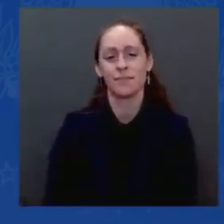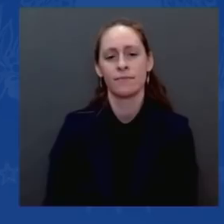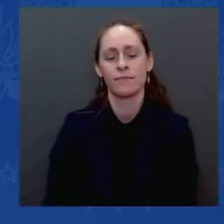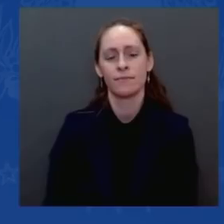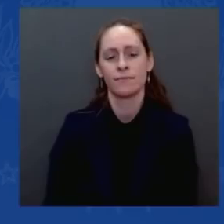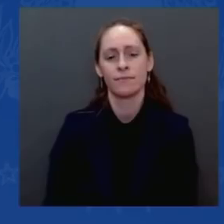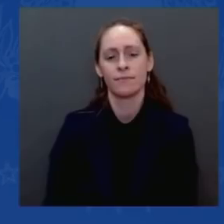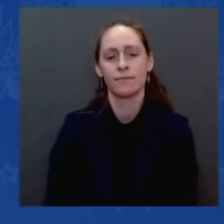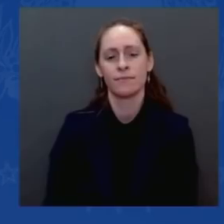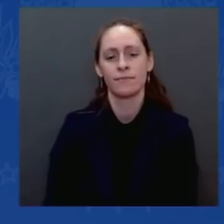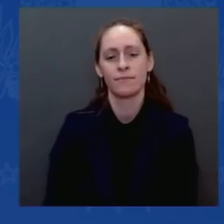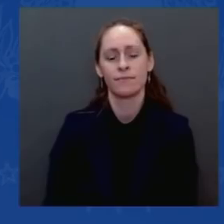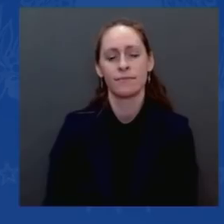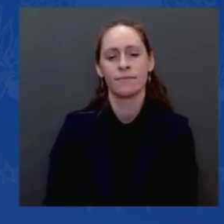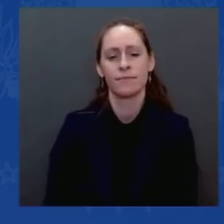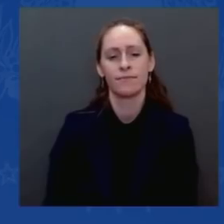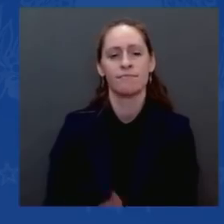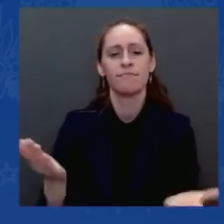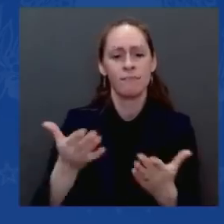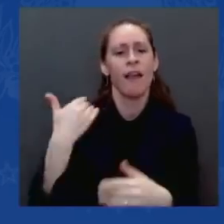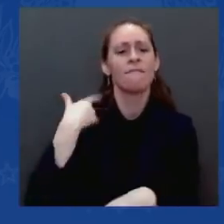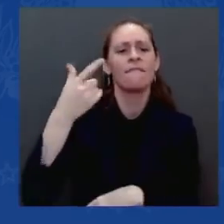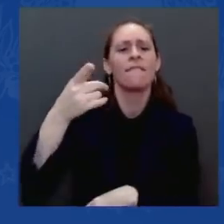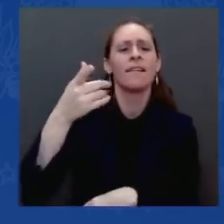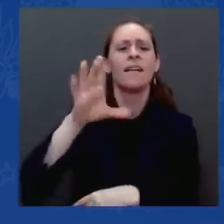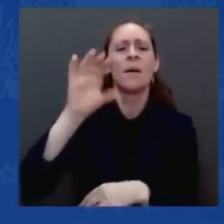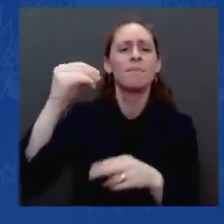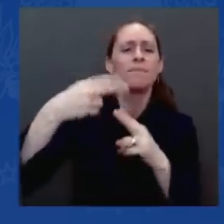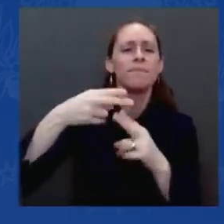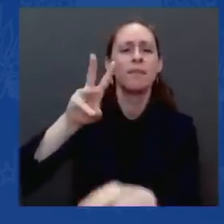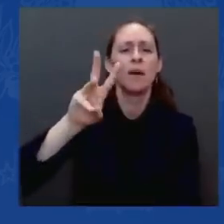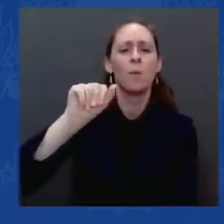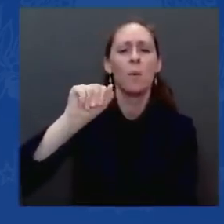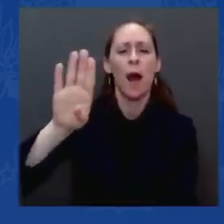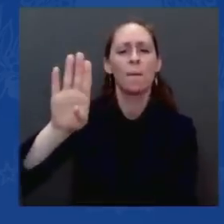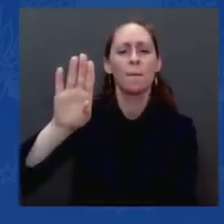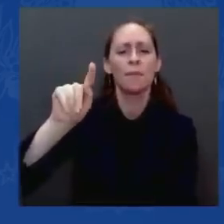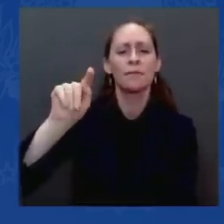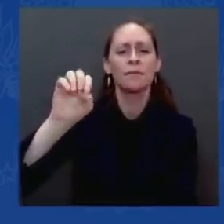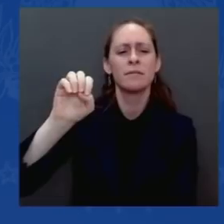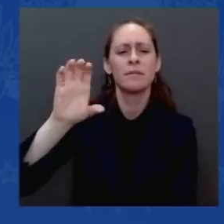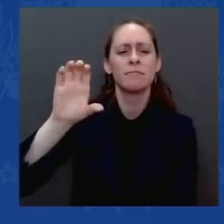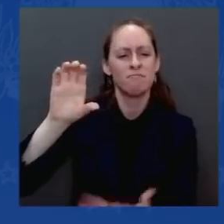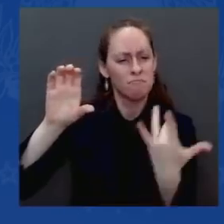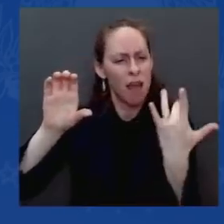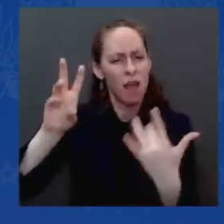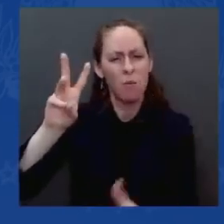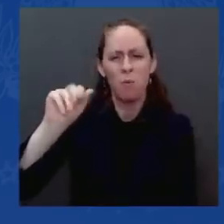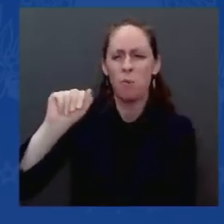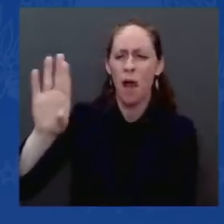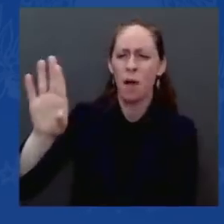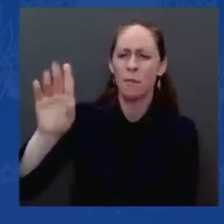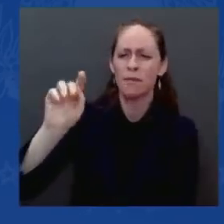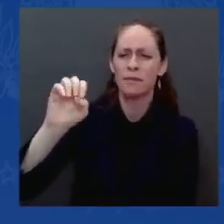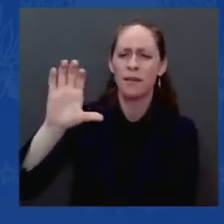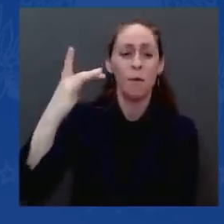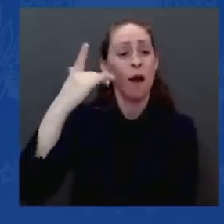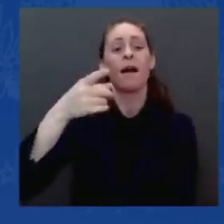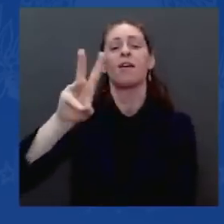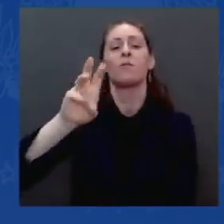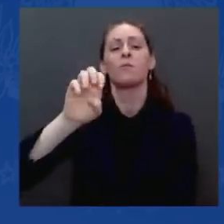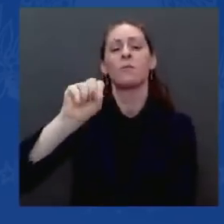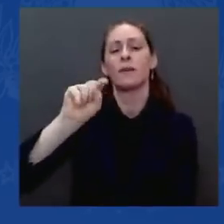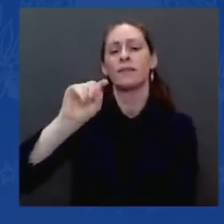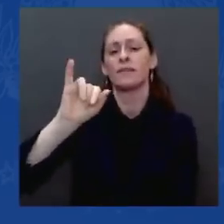name, is because they grew out of the old Westinghouse Airbrake Company, a classic Pittsburgh manufacturer. Wabtec is